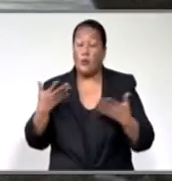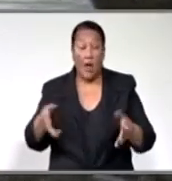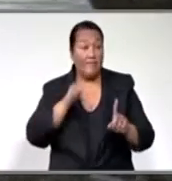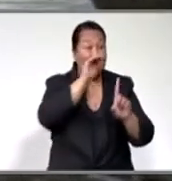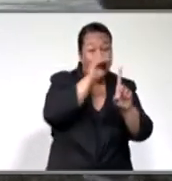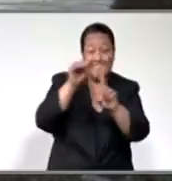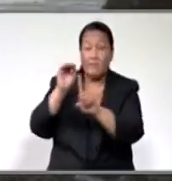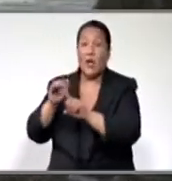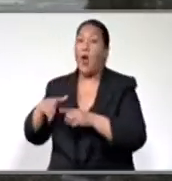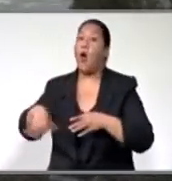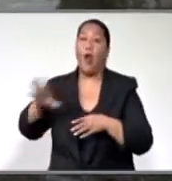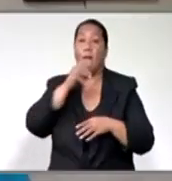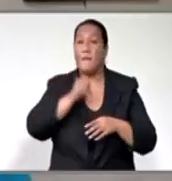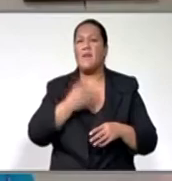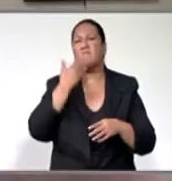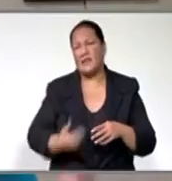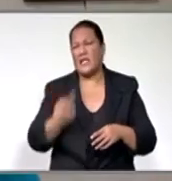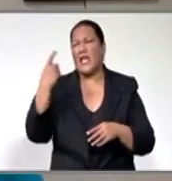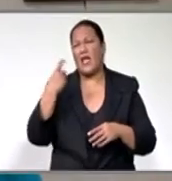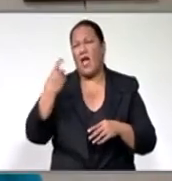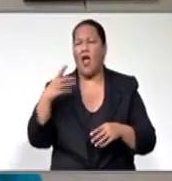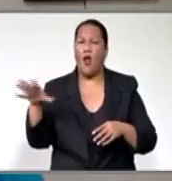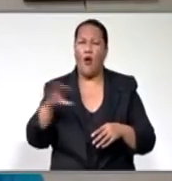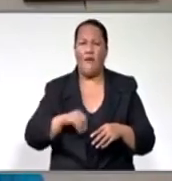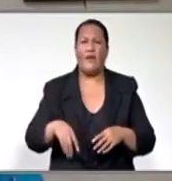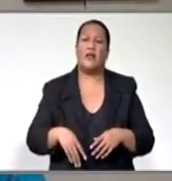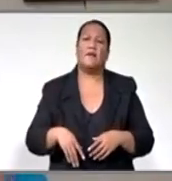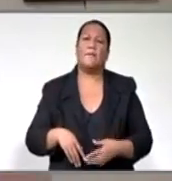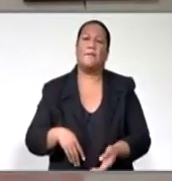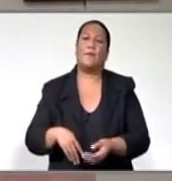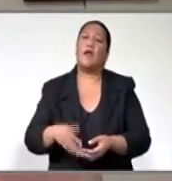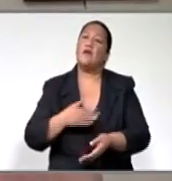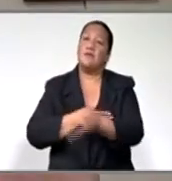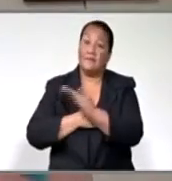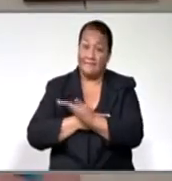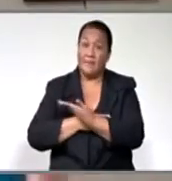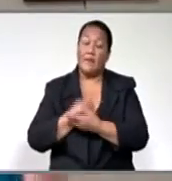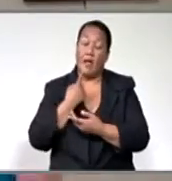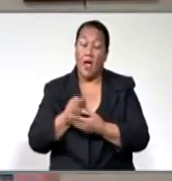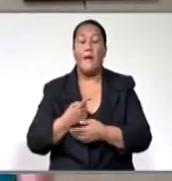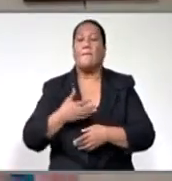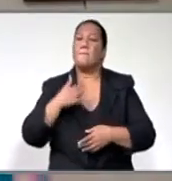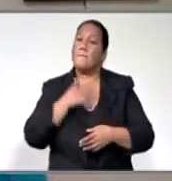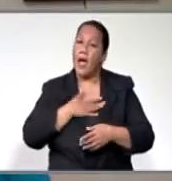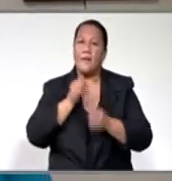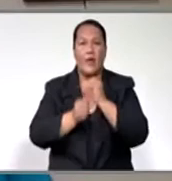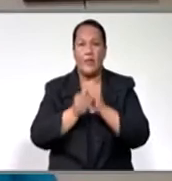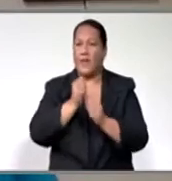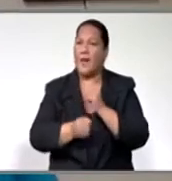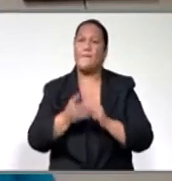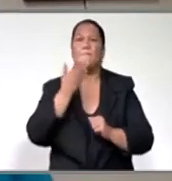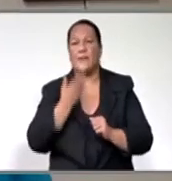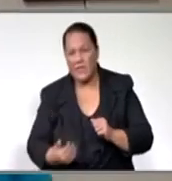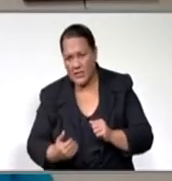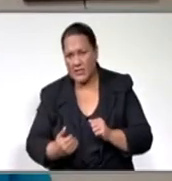during these trying times. To my brothers, you know, all my fellow men who are in this